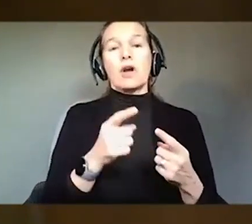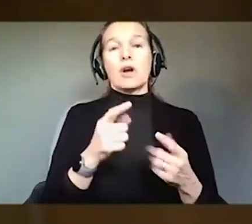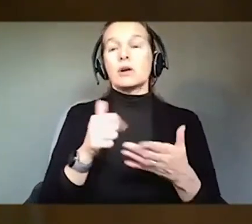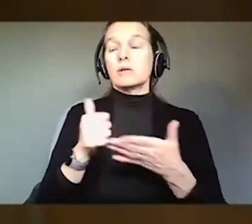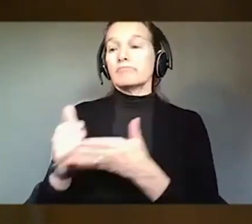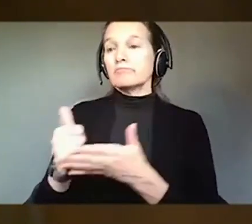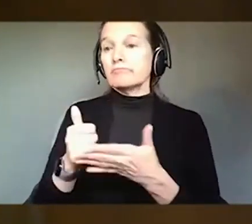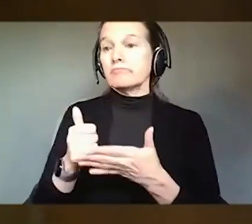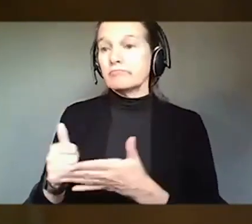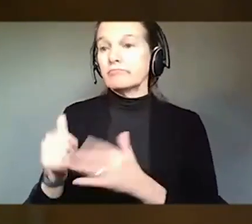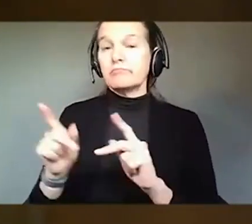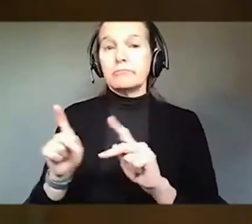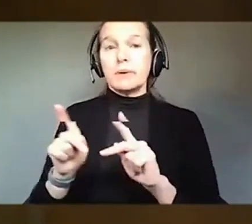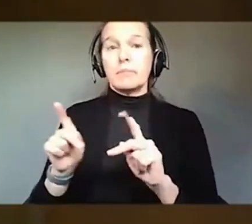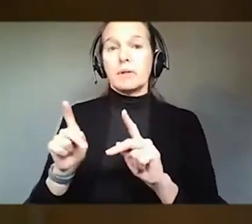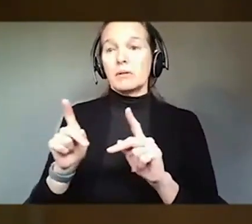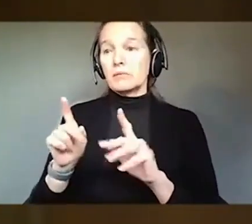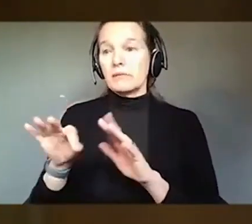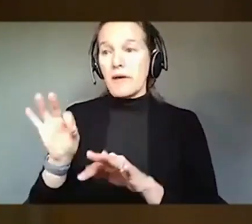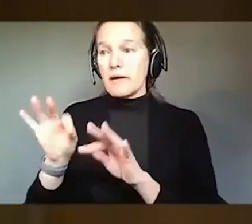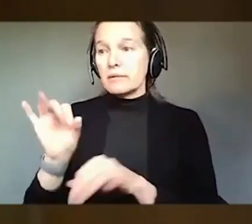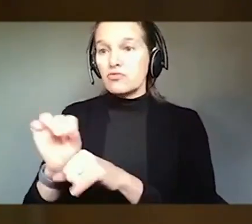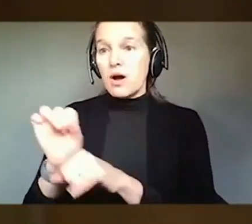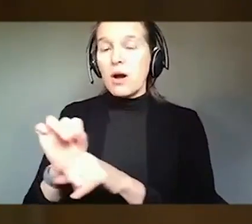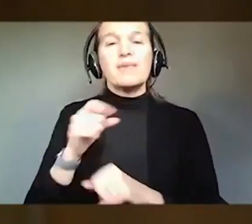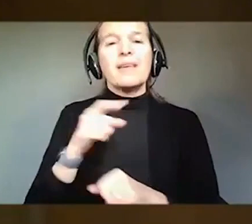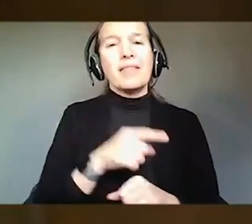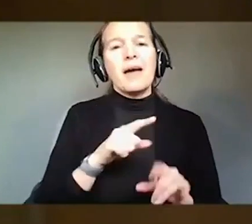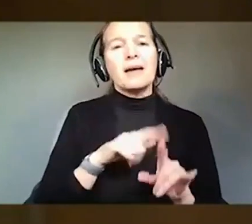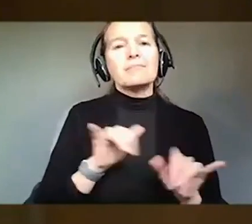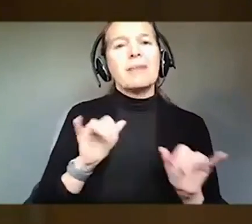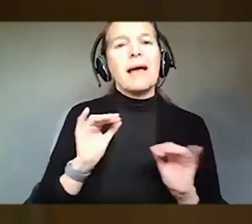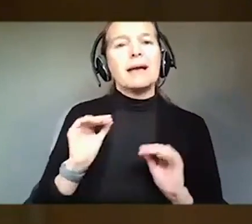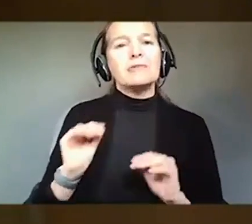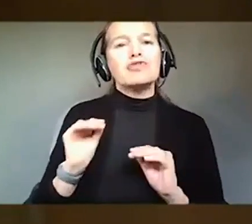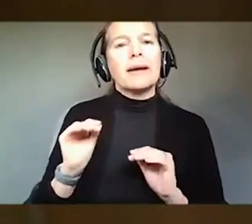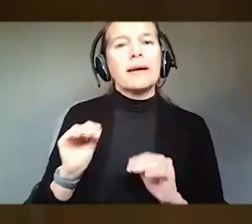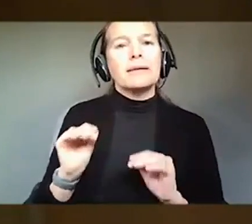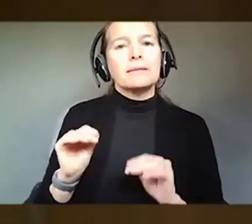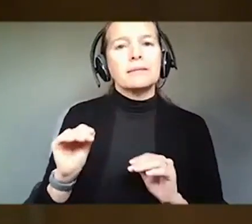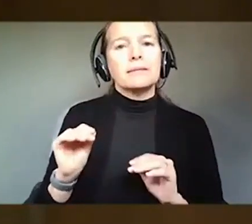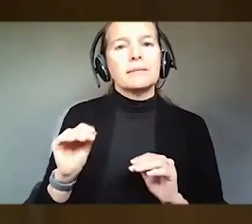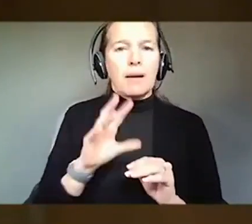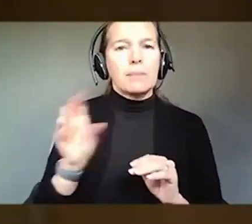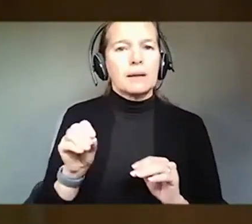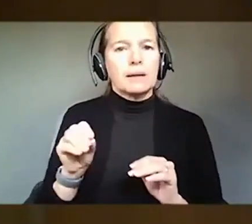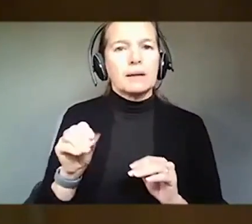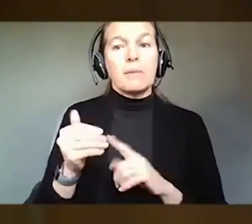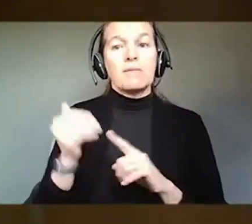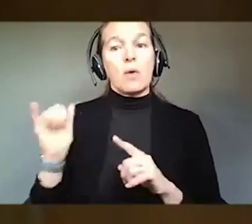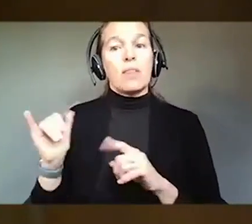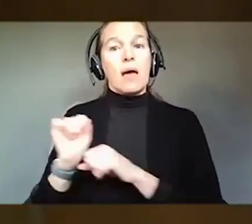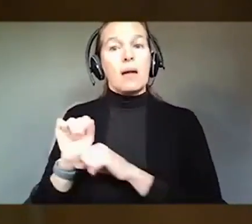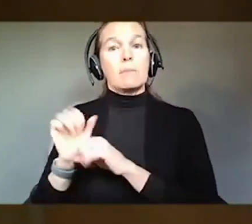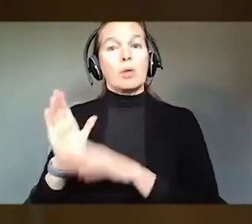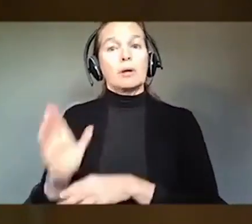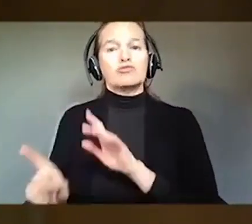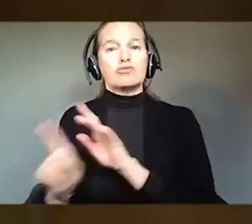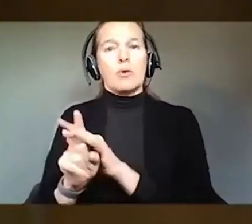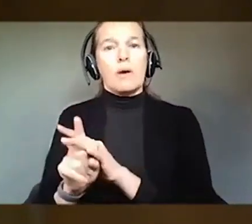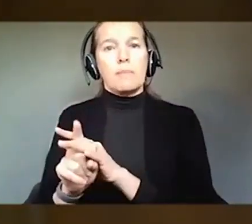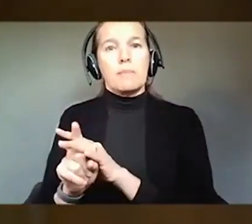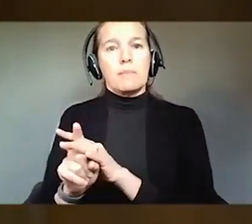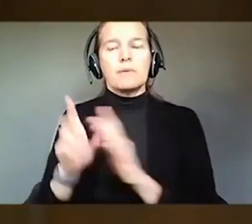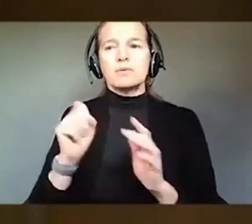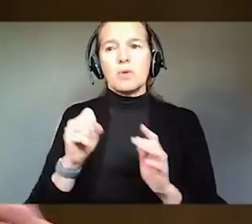individuals find those employments, they're actually educating the employers prior to the employees showing up. And